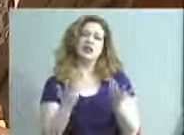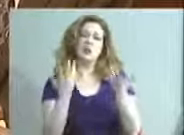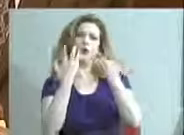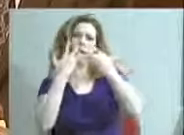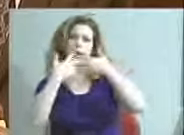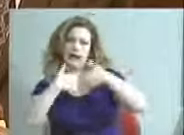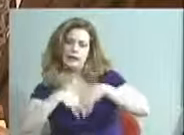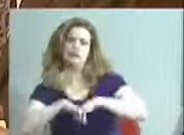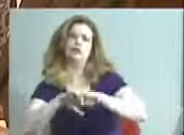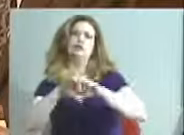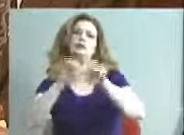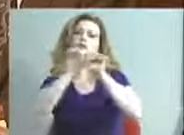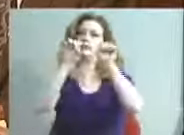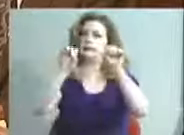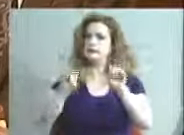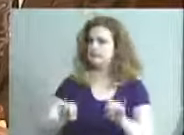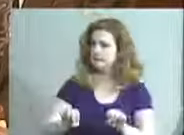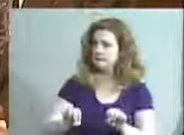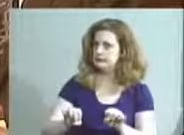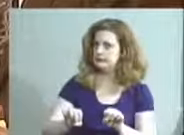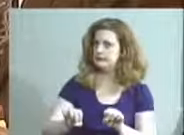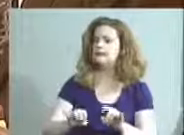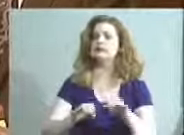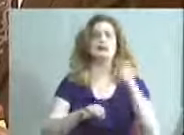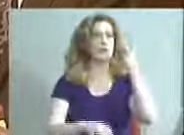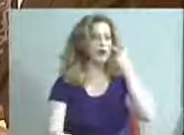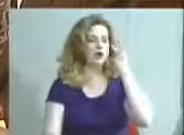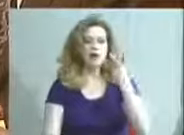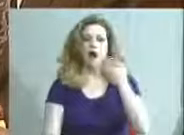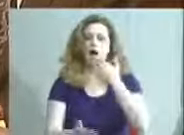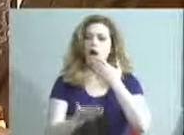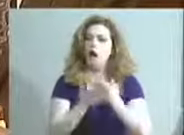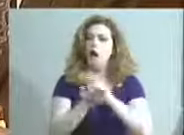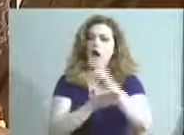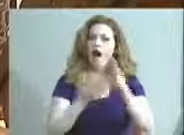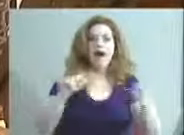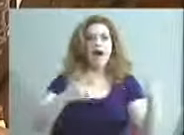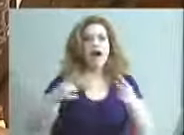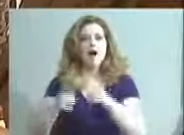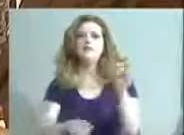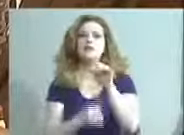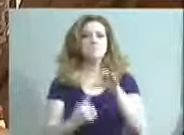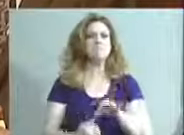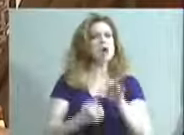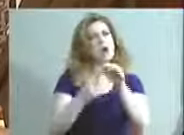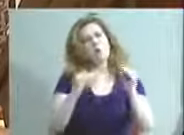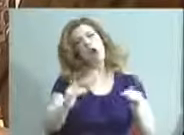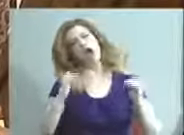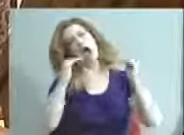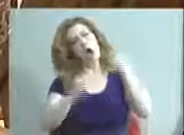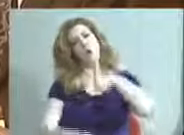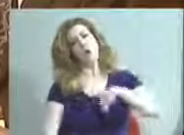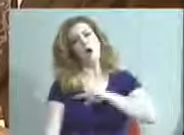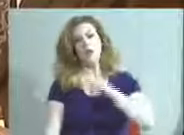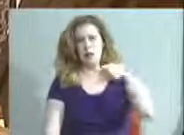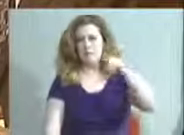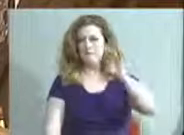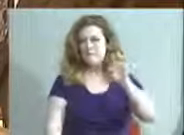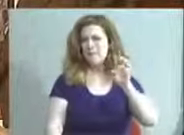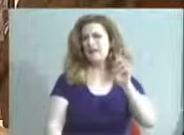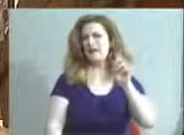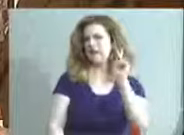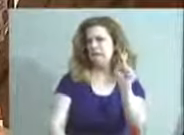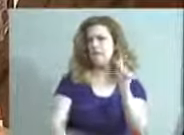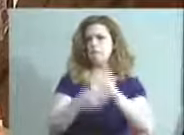this system, and we're seeing some very good results, especially when it comes to some of these high-quality pre-K programs that are